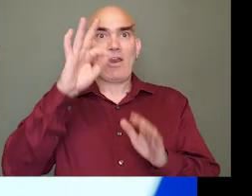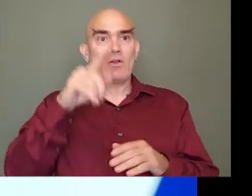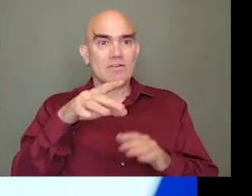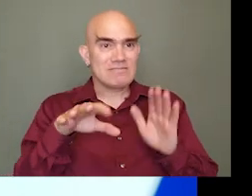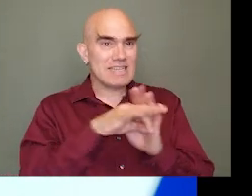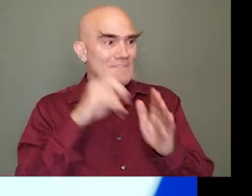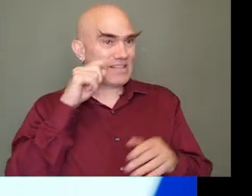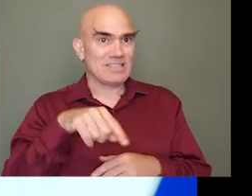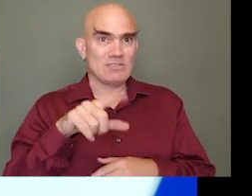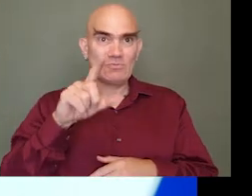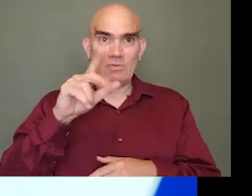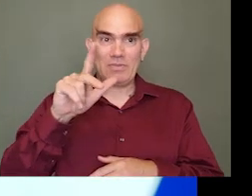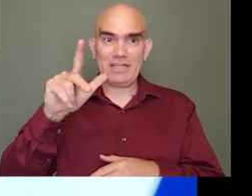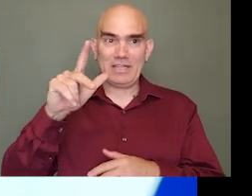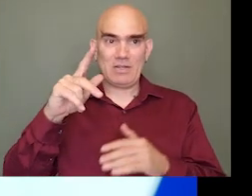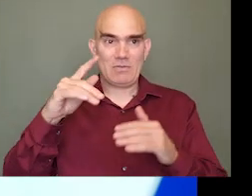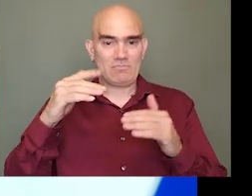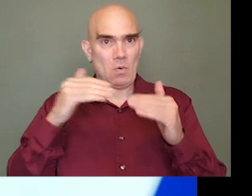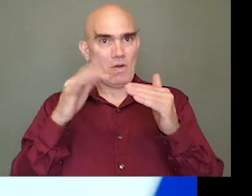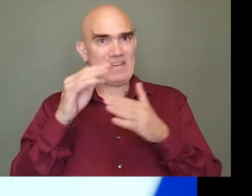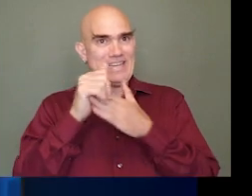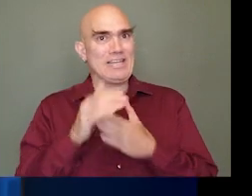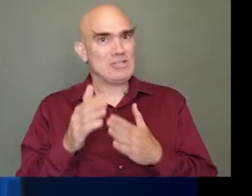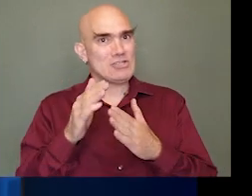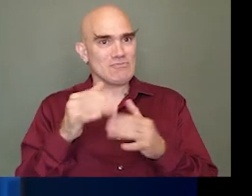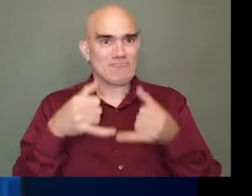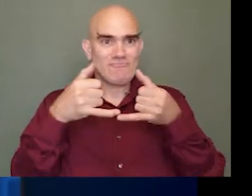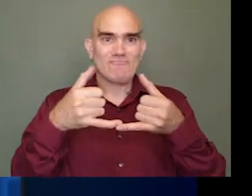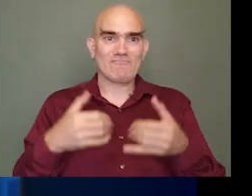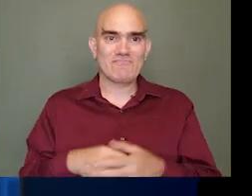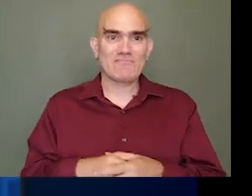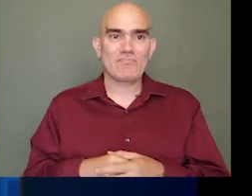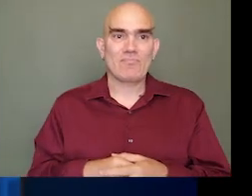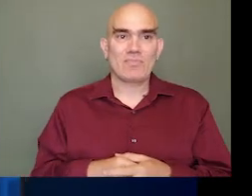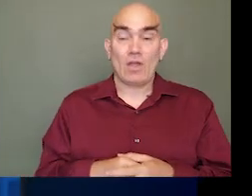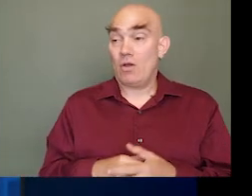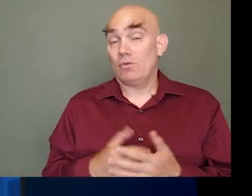2023 cohort of leaders? I didn't believe it.